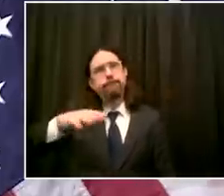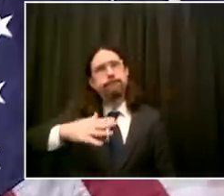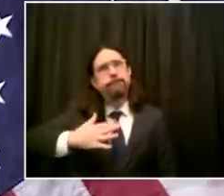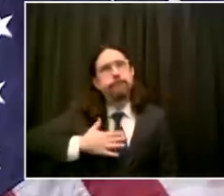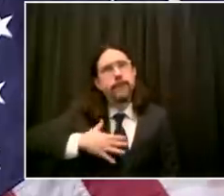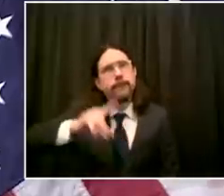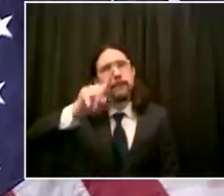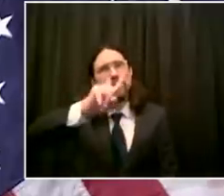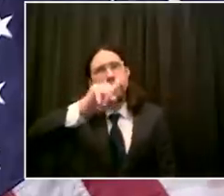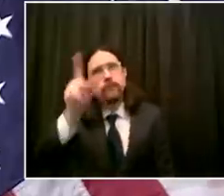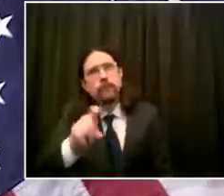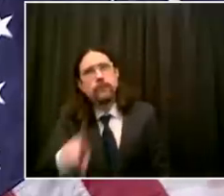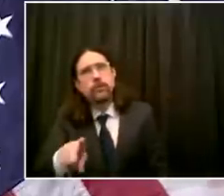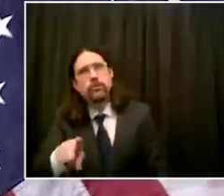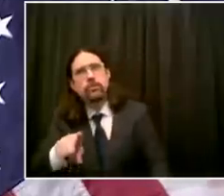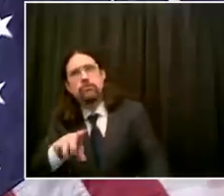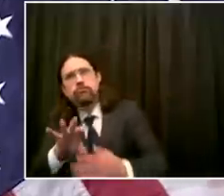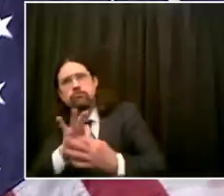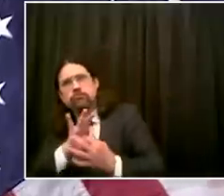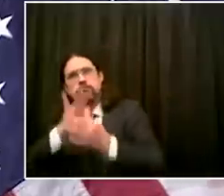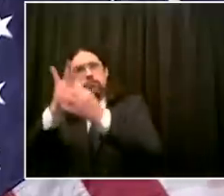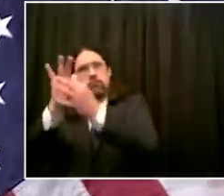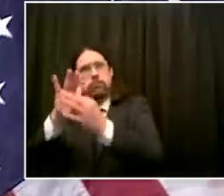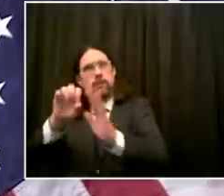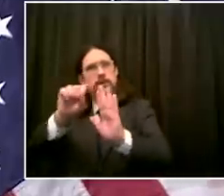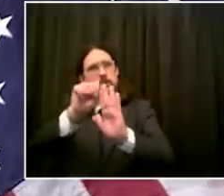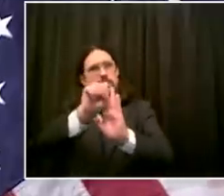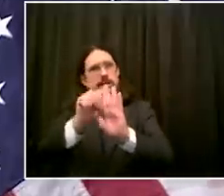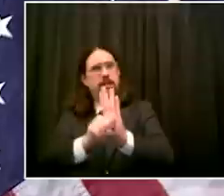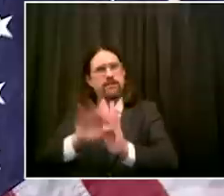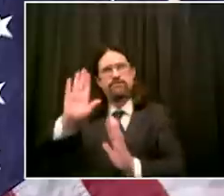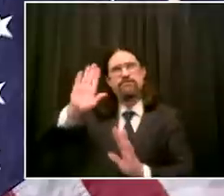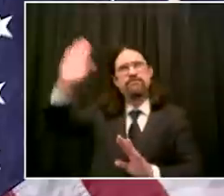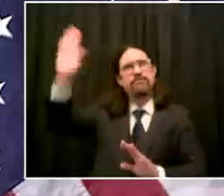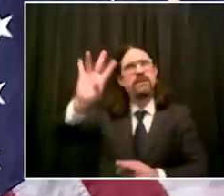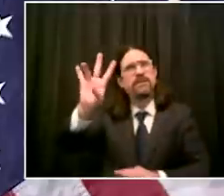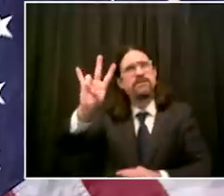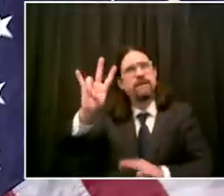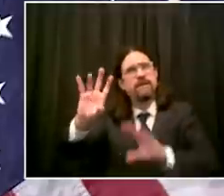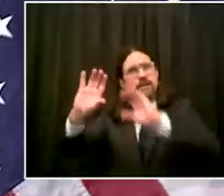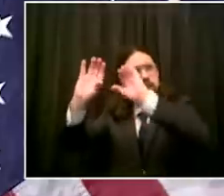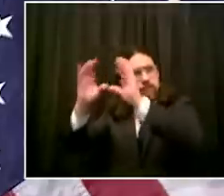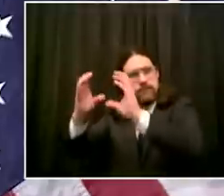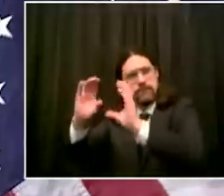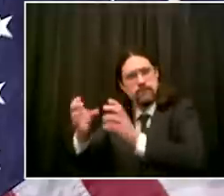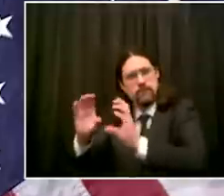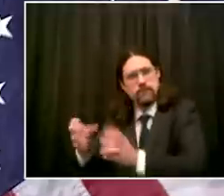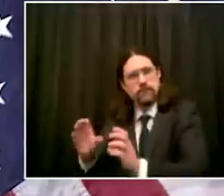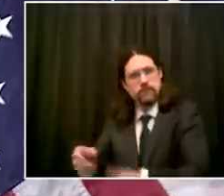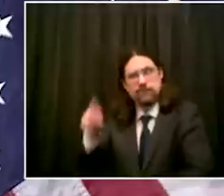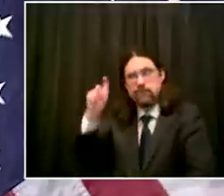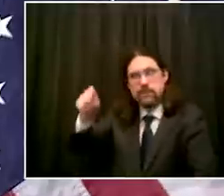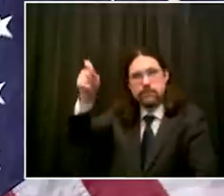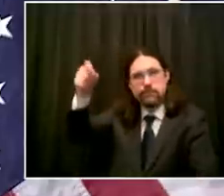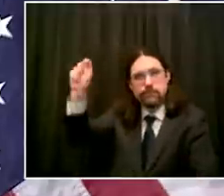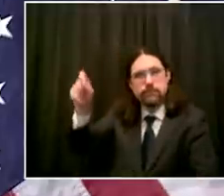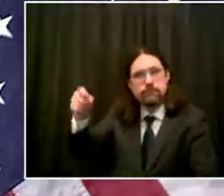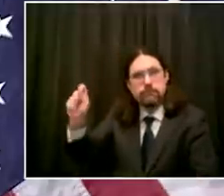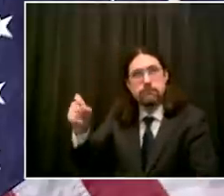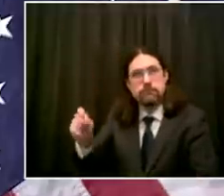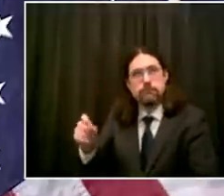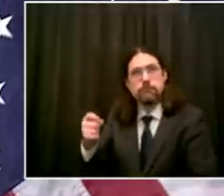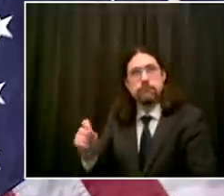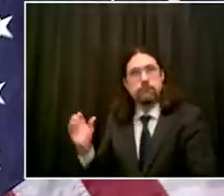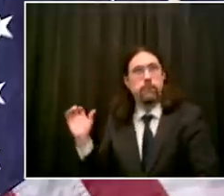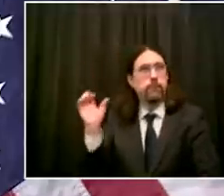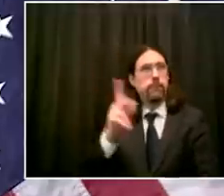16th may 16th the city was in compliance or had achieved three of seven